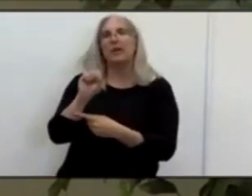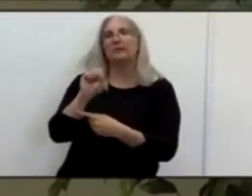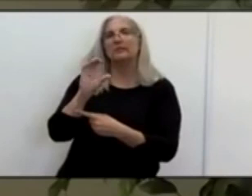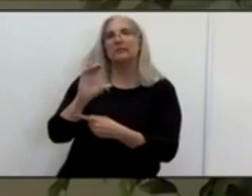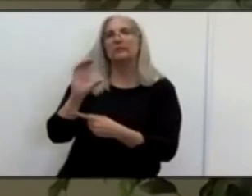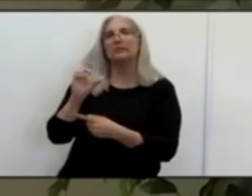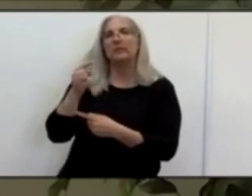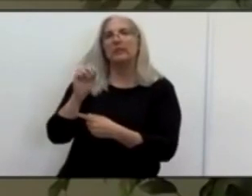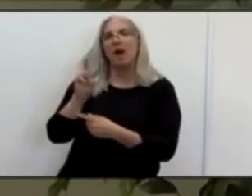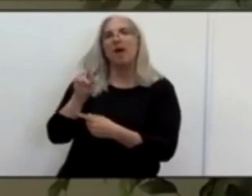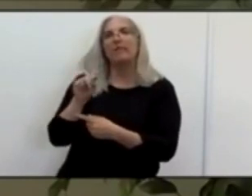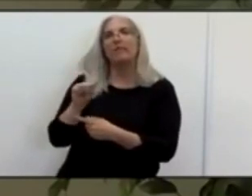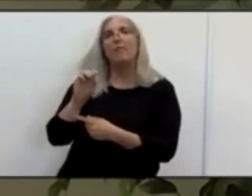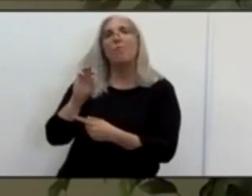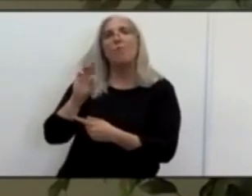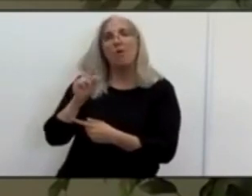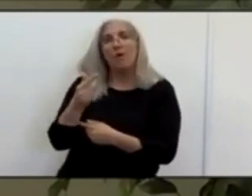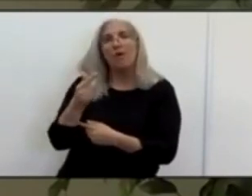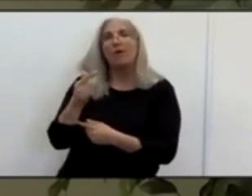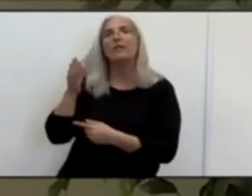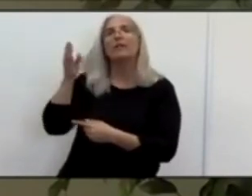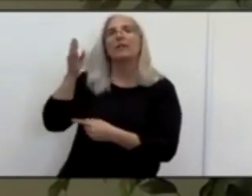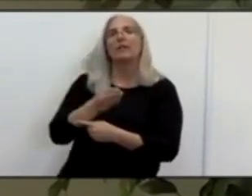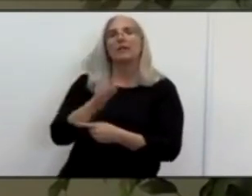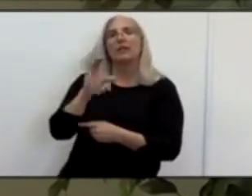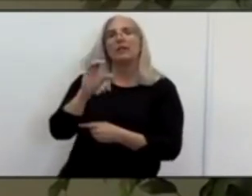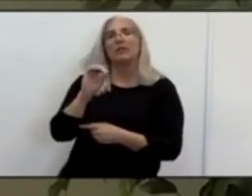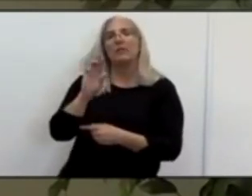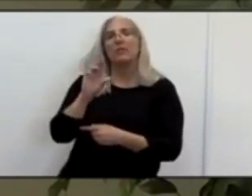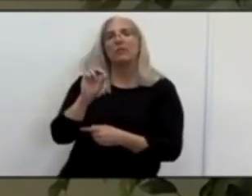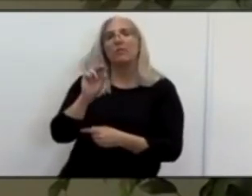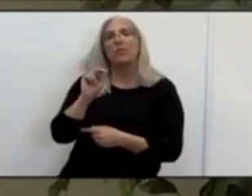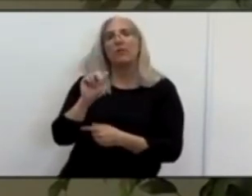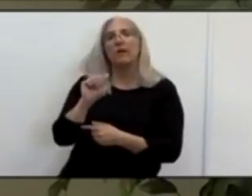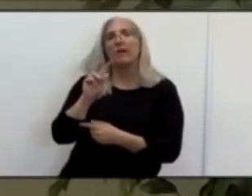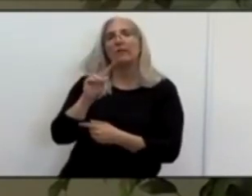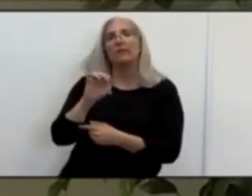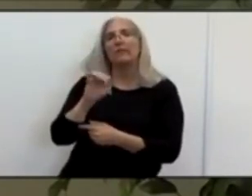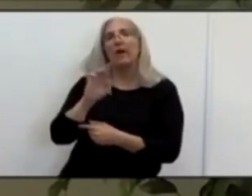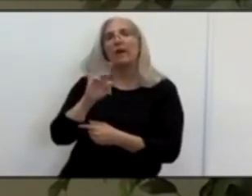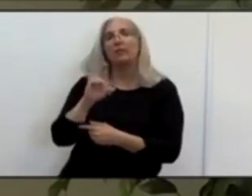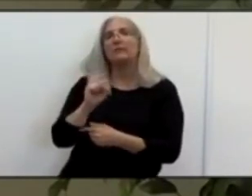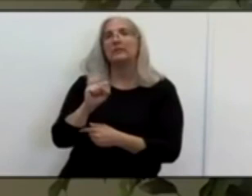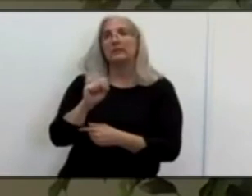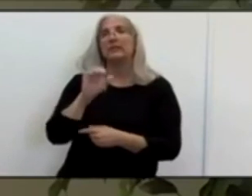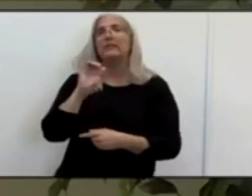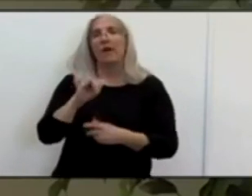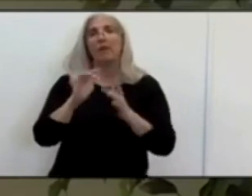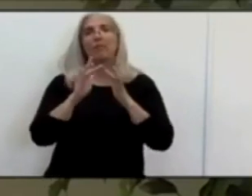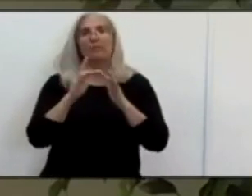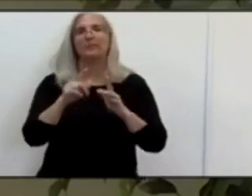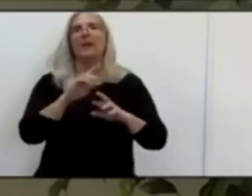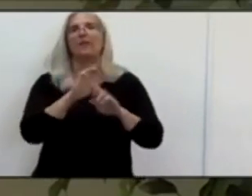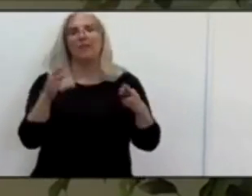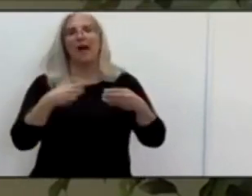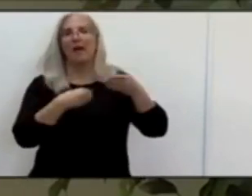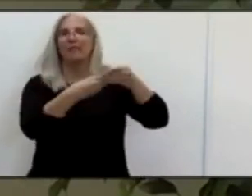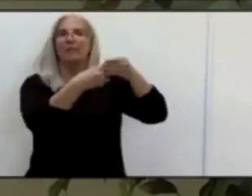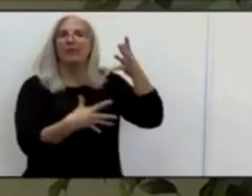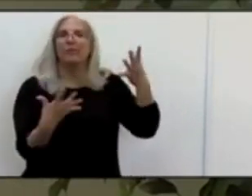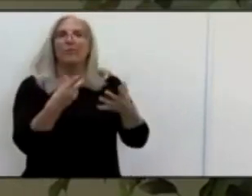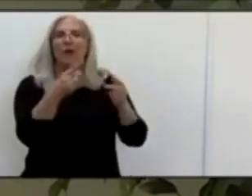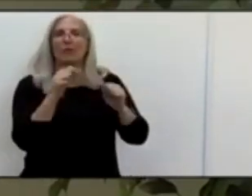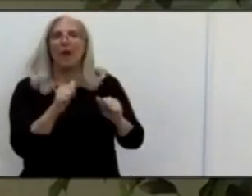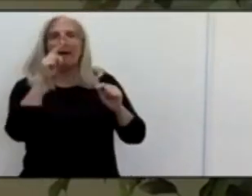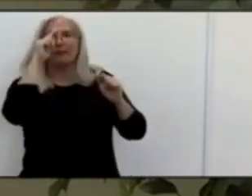coronavirus, um, for more specifics as to what, uh, what you can expect or what is expected of everybody at a playground. Um, so,